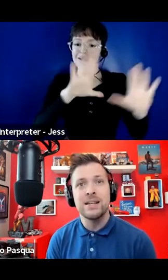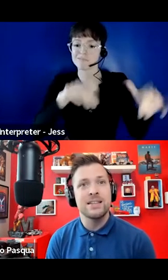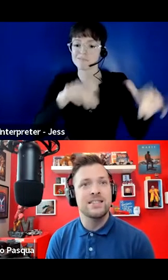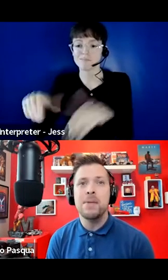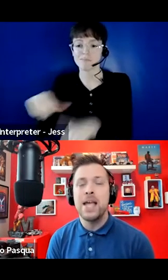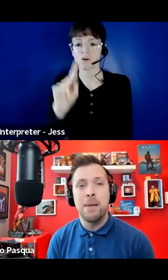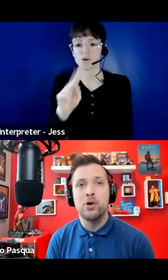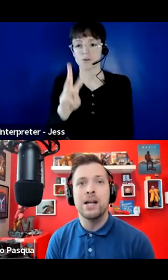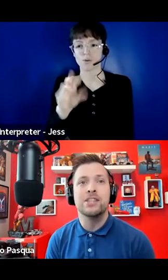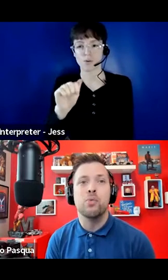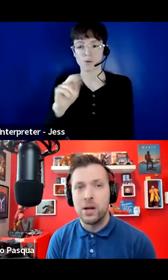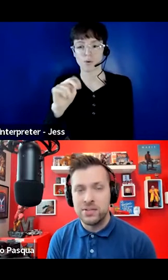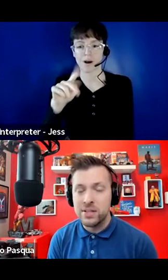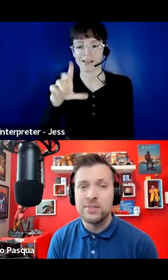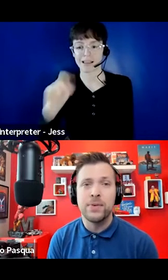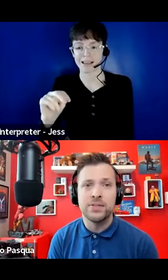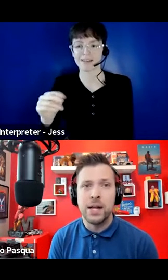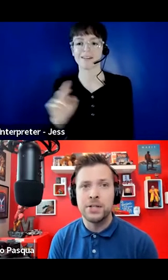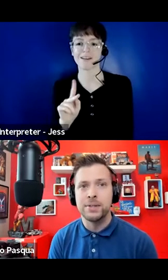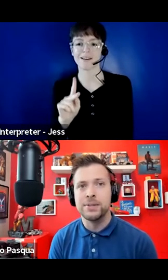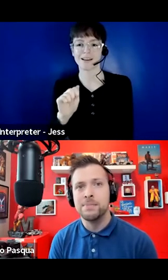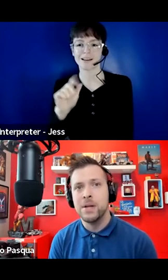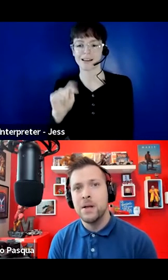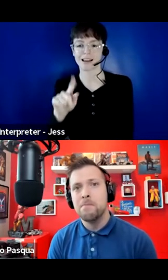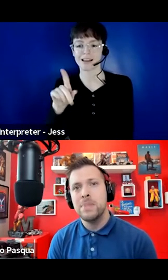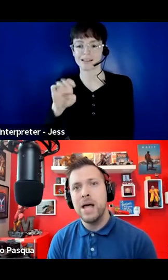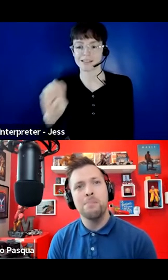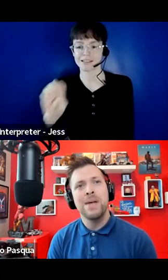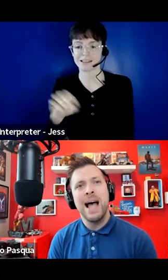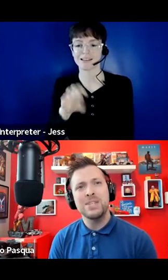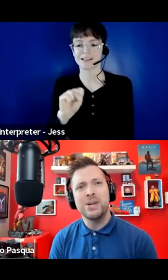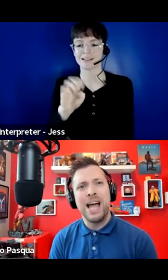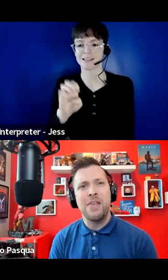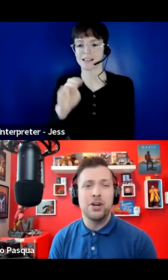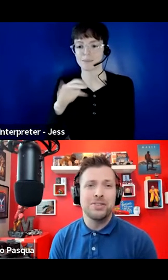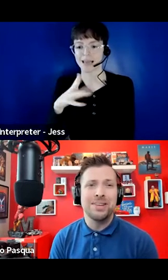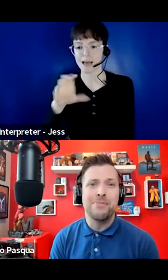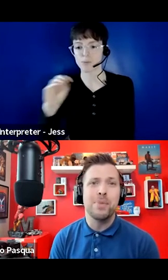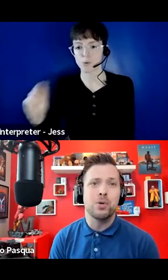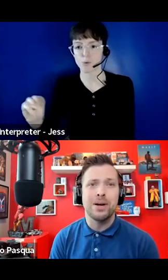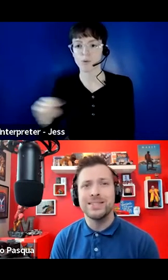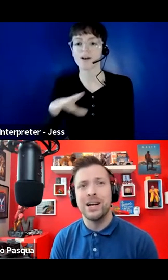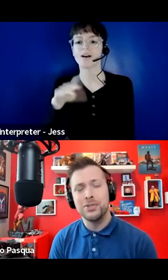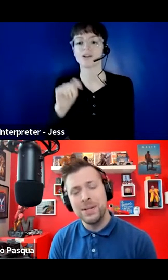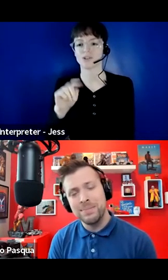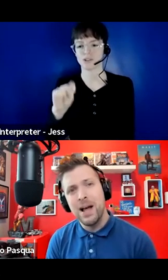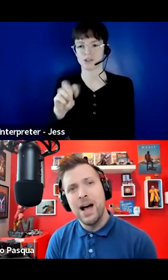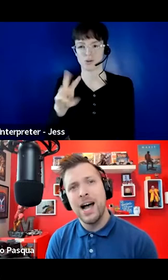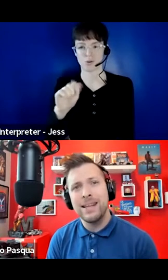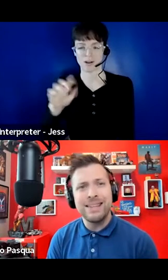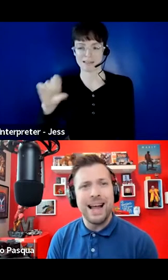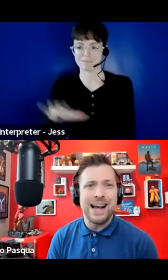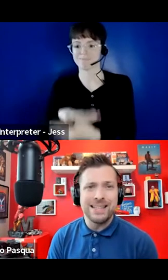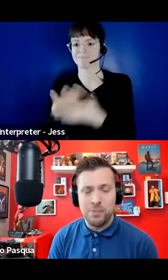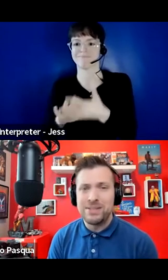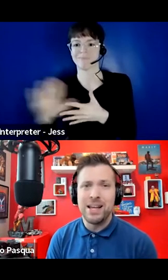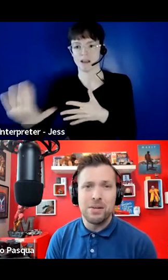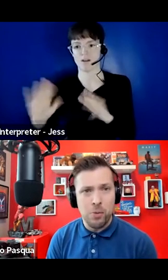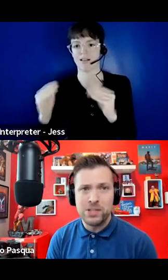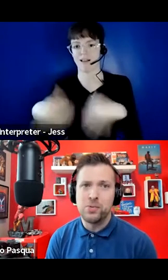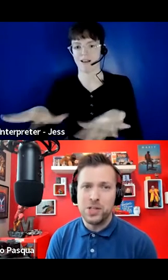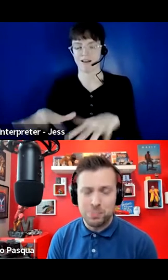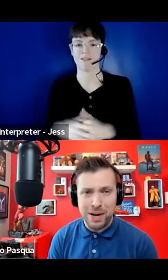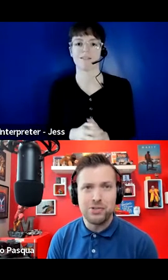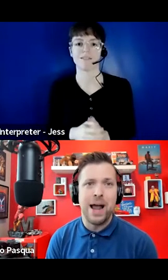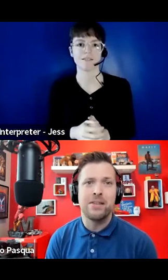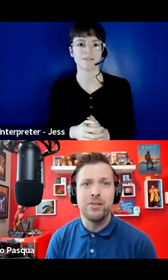Katzi, Semiamu, and Tawassins First Nations. Now, as we're gathered here today from across the country, I'd like to ask that we take